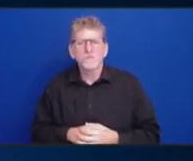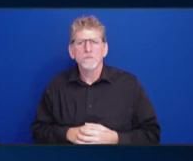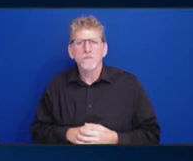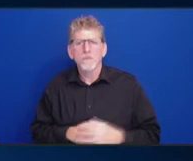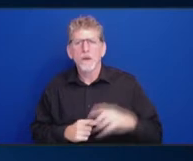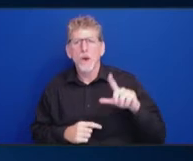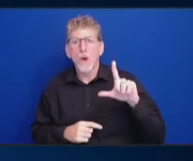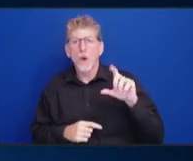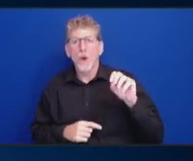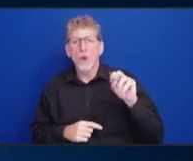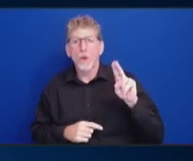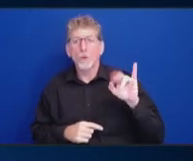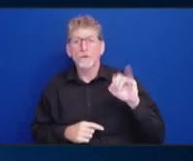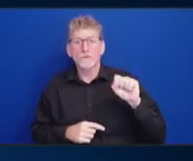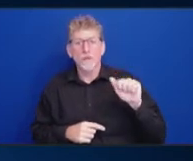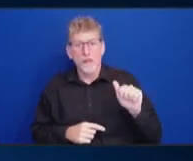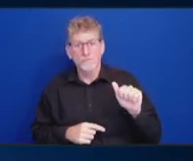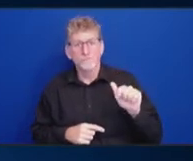Happy birthday again.